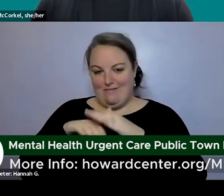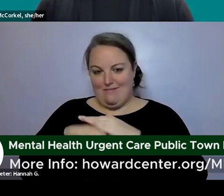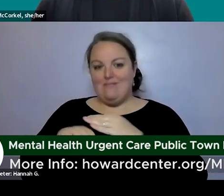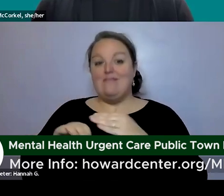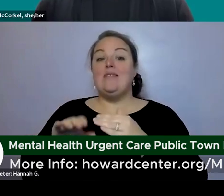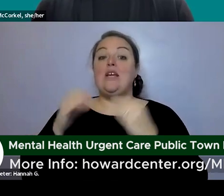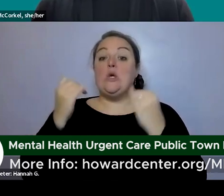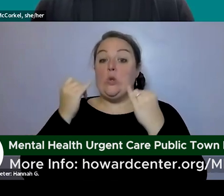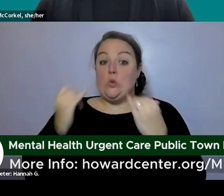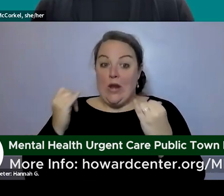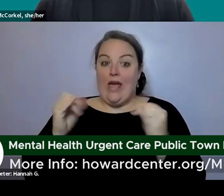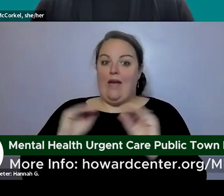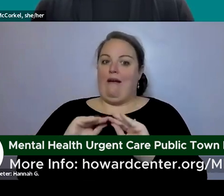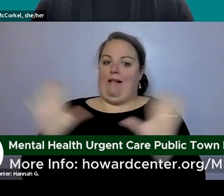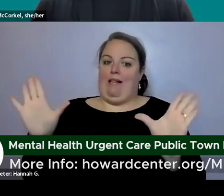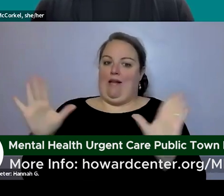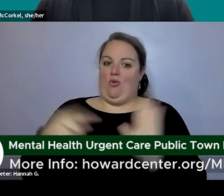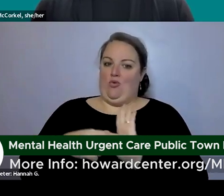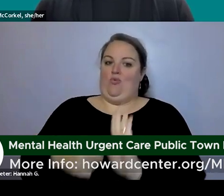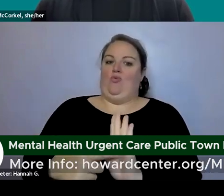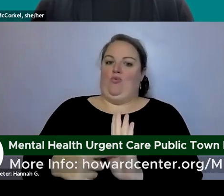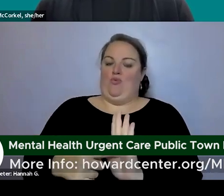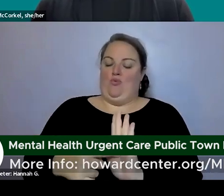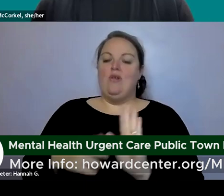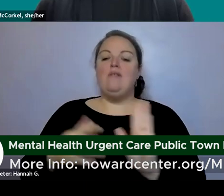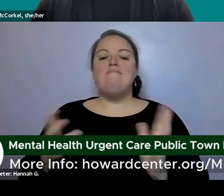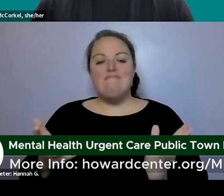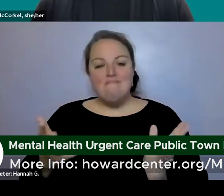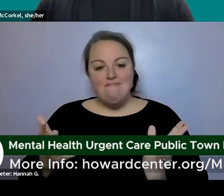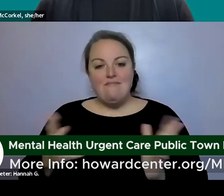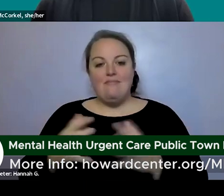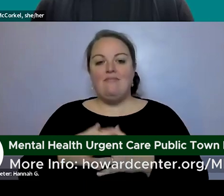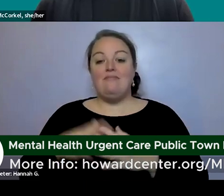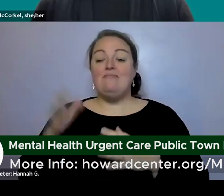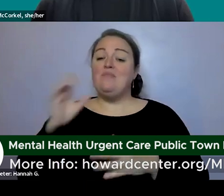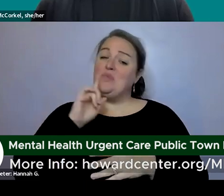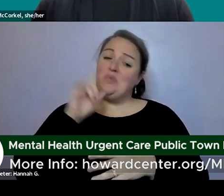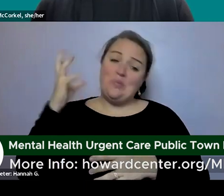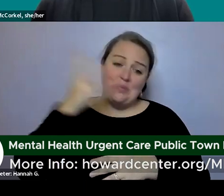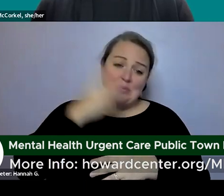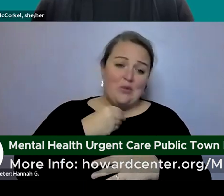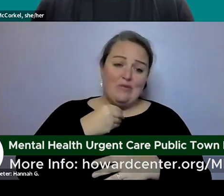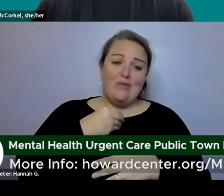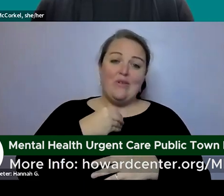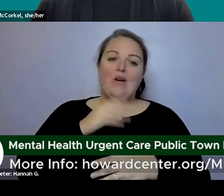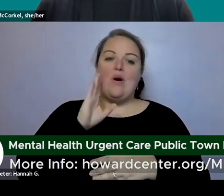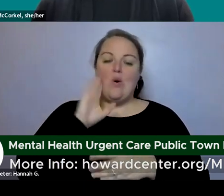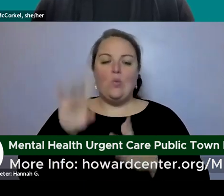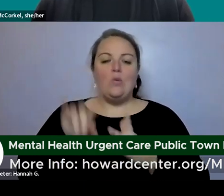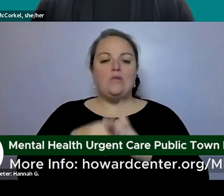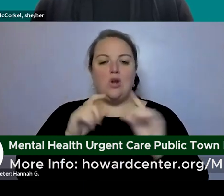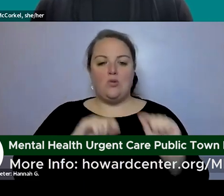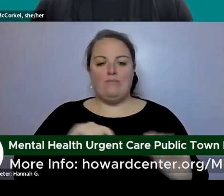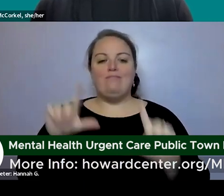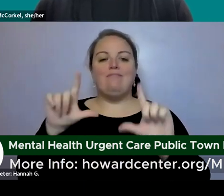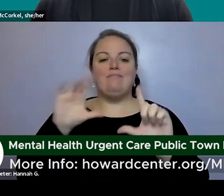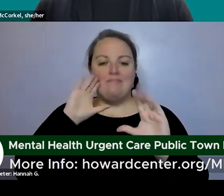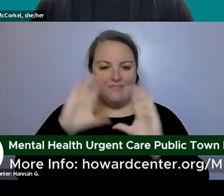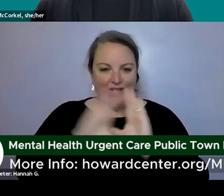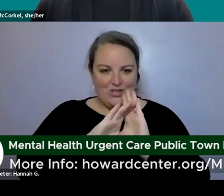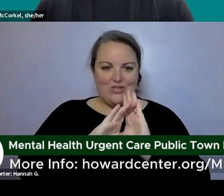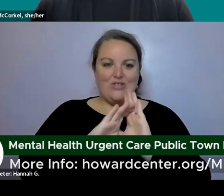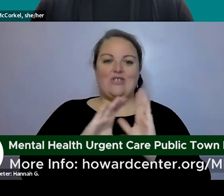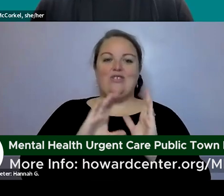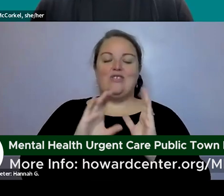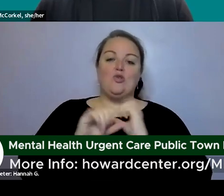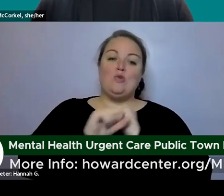marked as of today um and as i mentioned the space is really beautiful so we will definitely have some photos both to showcase